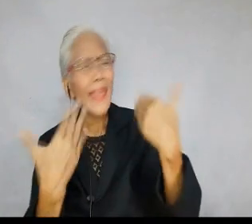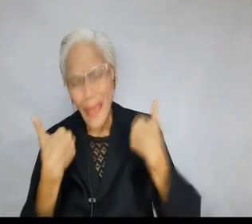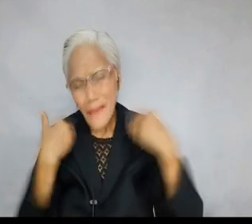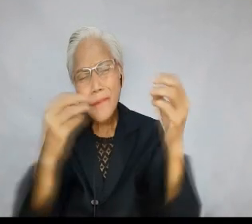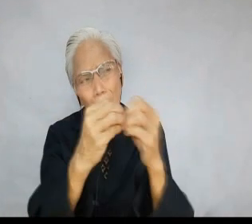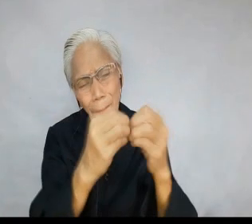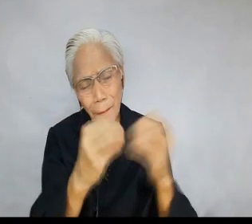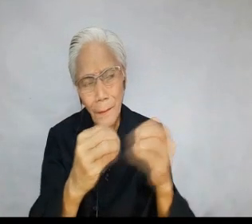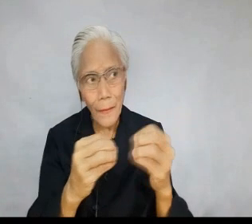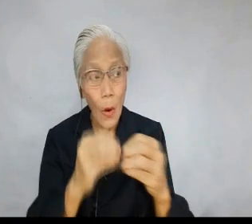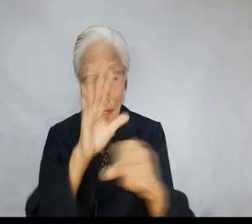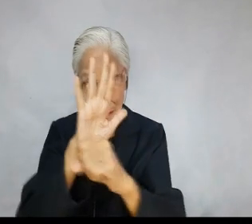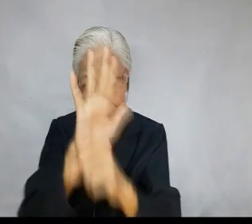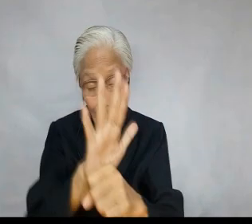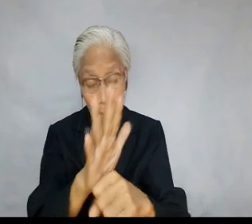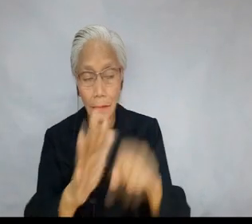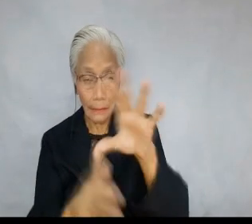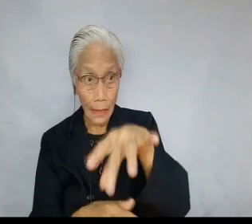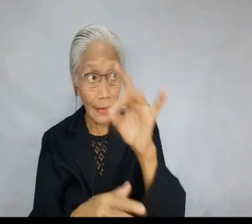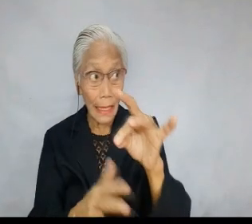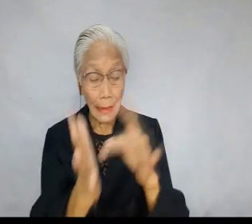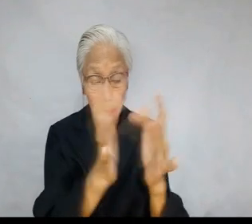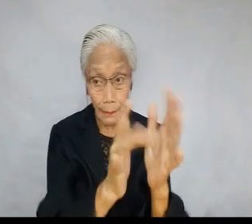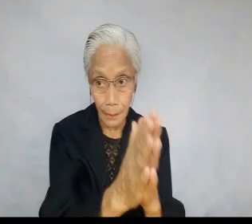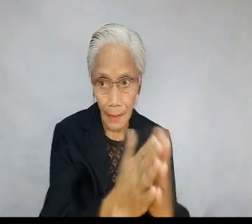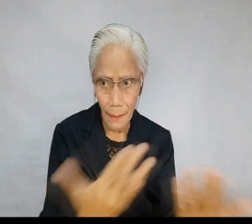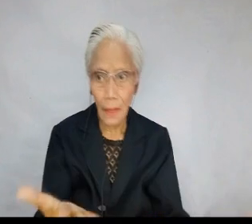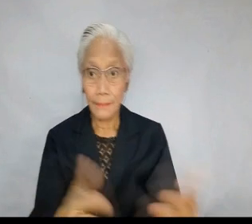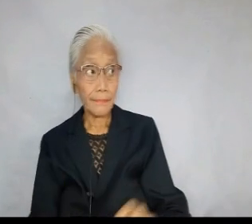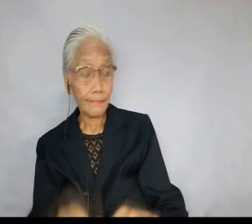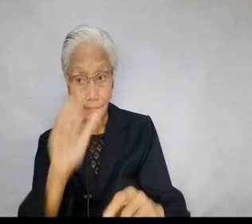ego's circle. 6. there are still other marks found in Scripture.